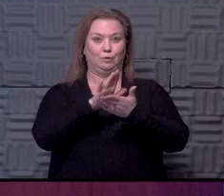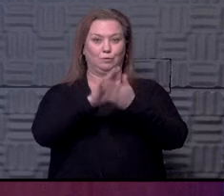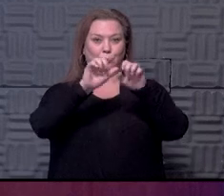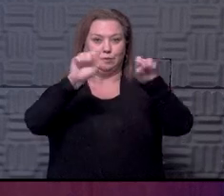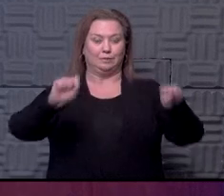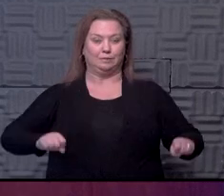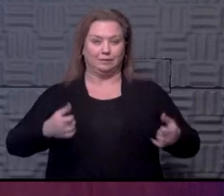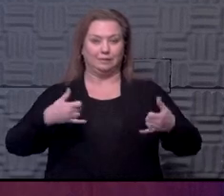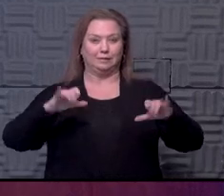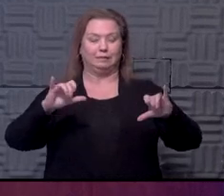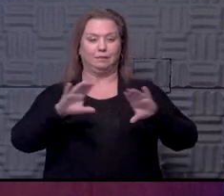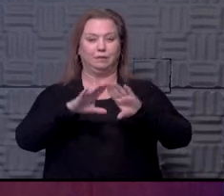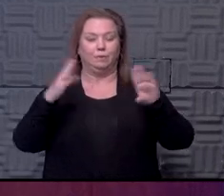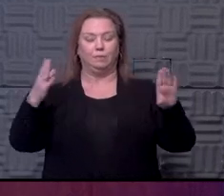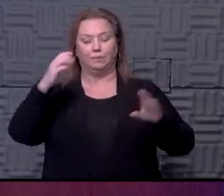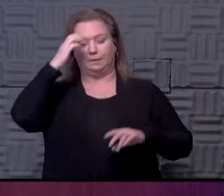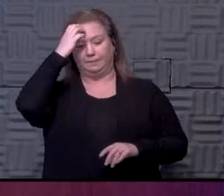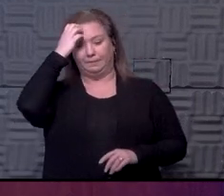systems.